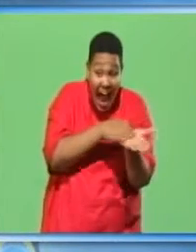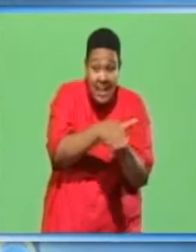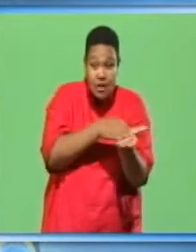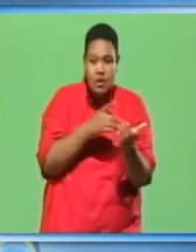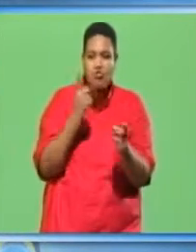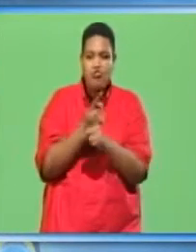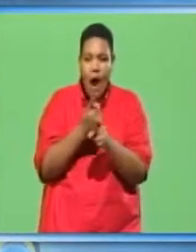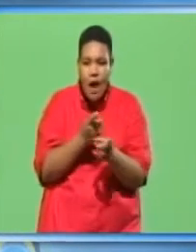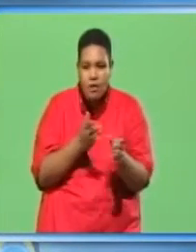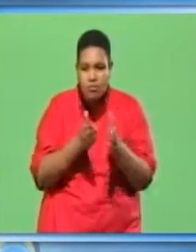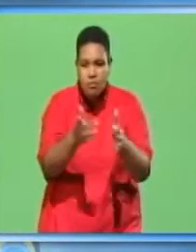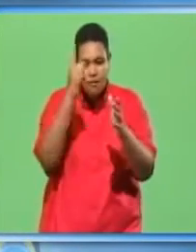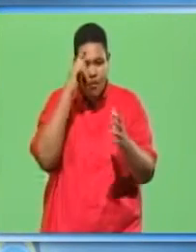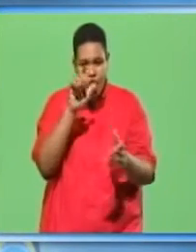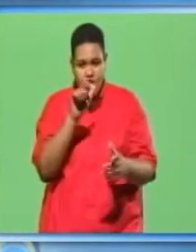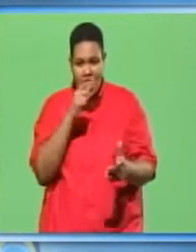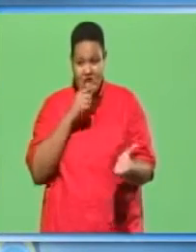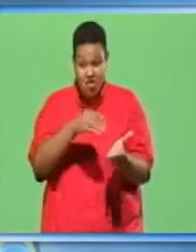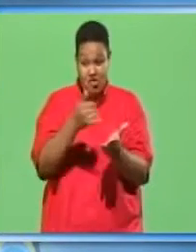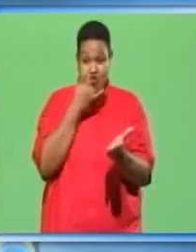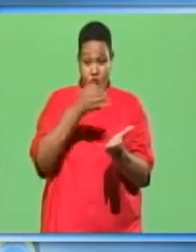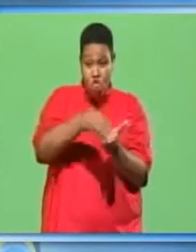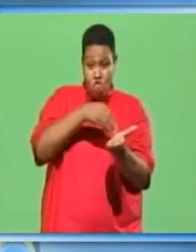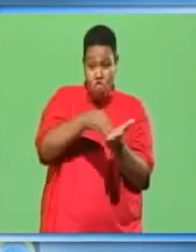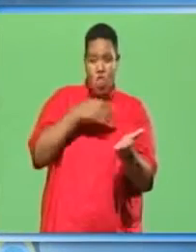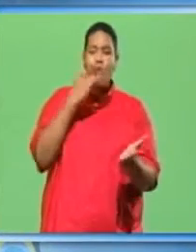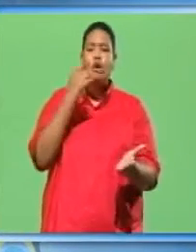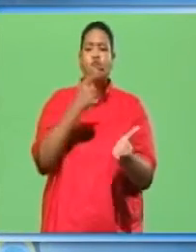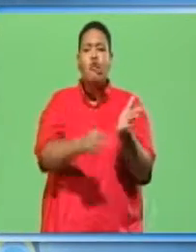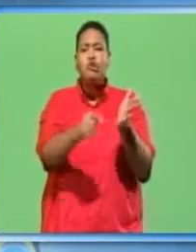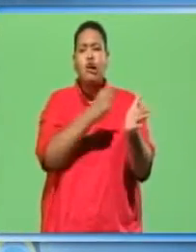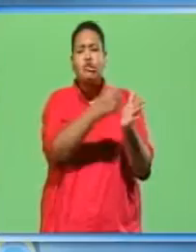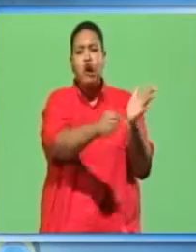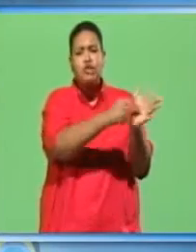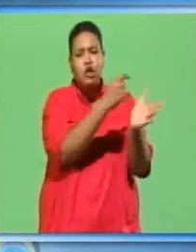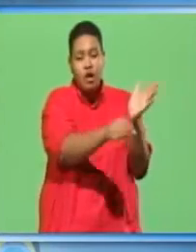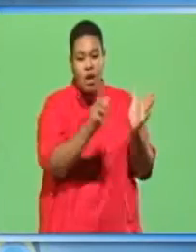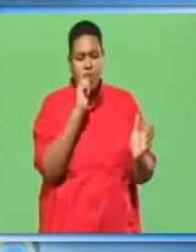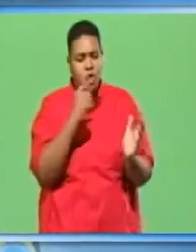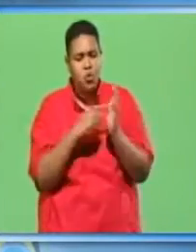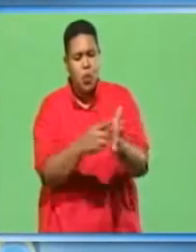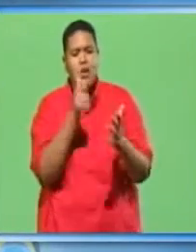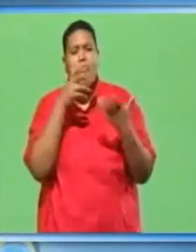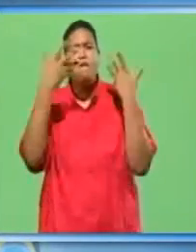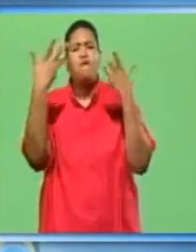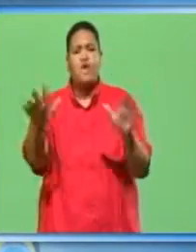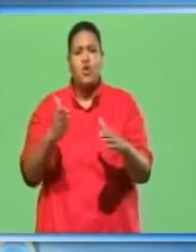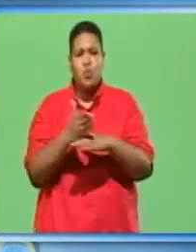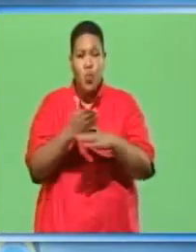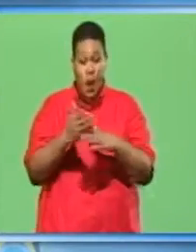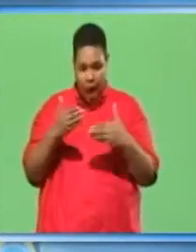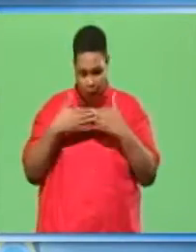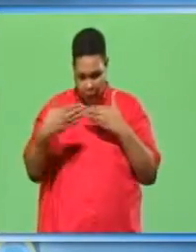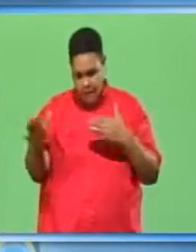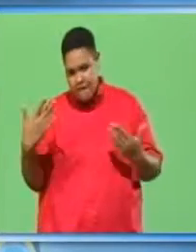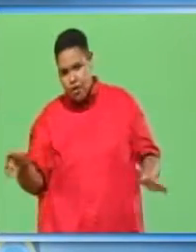it. Sanding against the grain will cause scratches that will show up on finished wood, especially after staining.